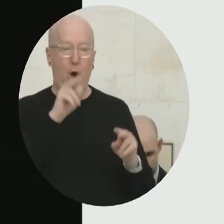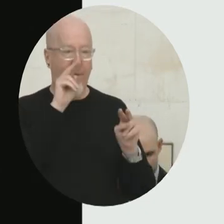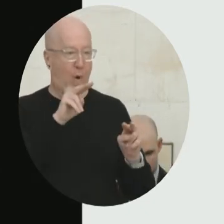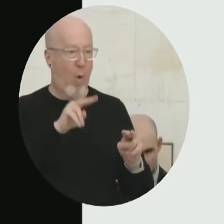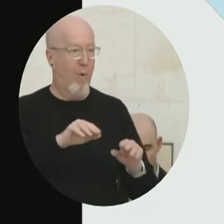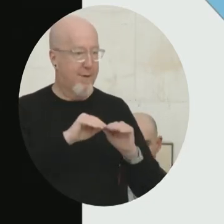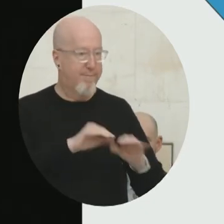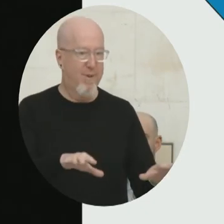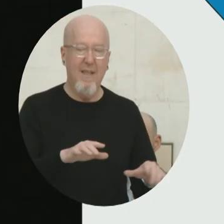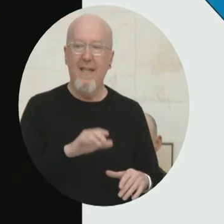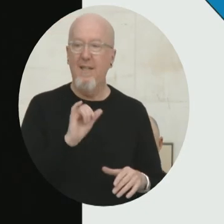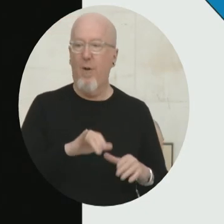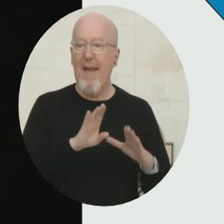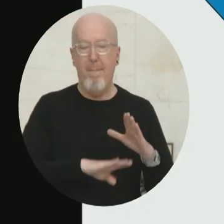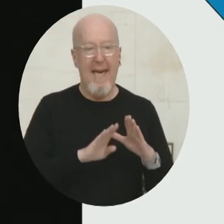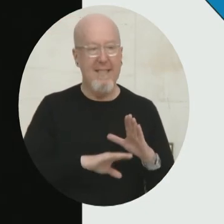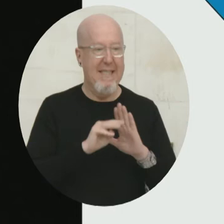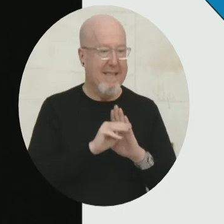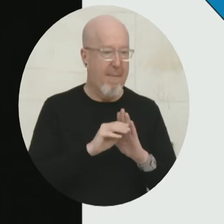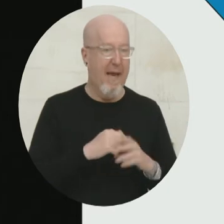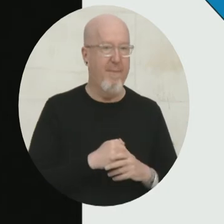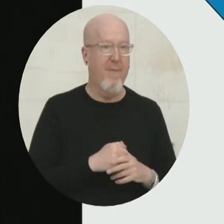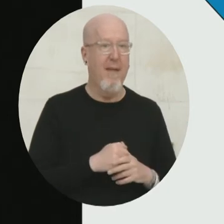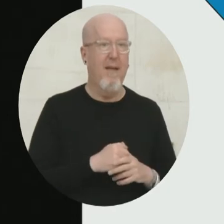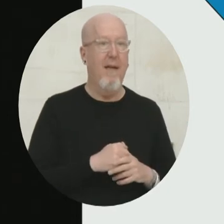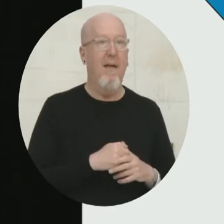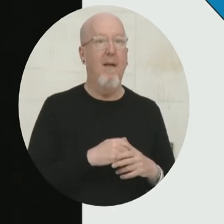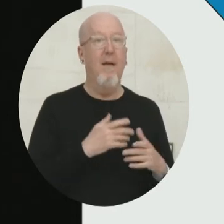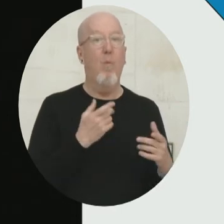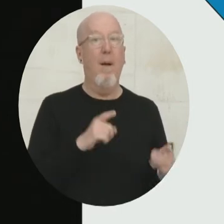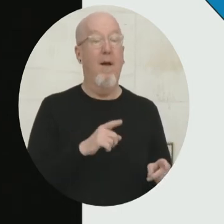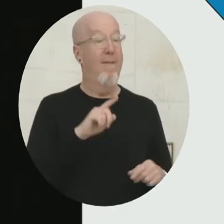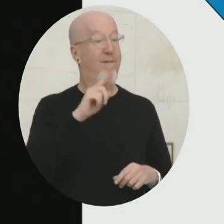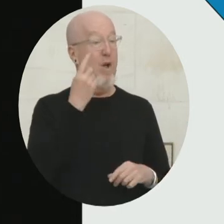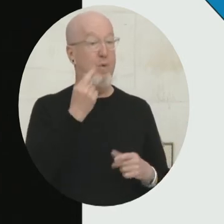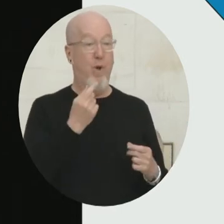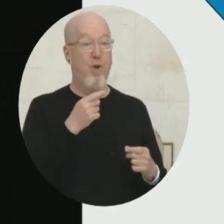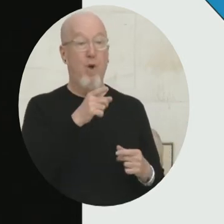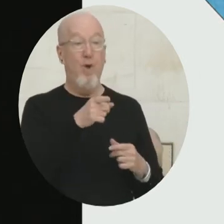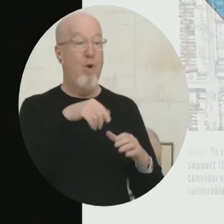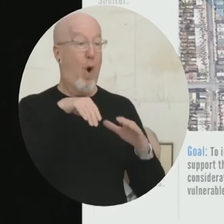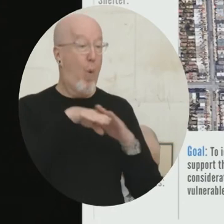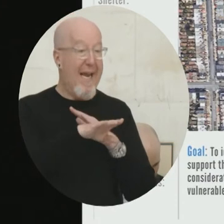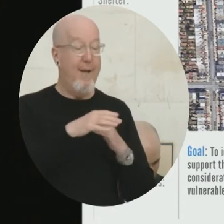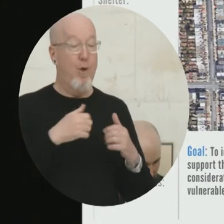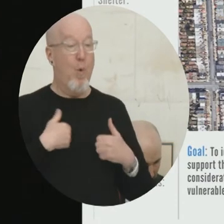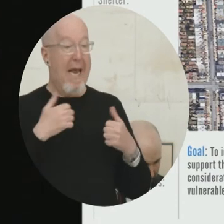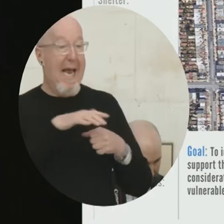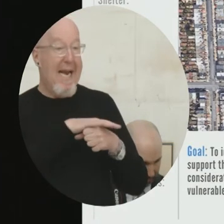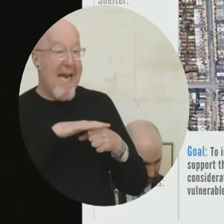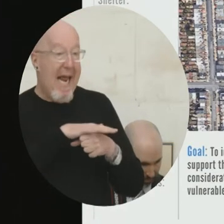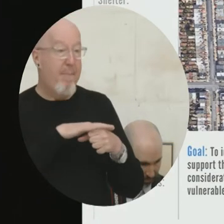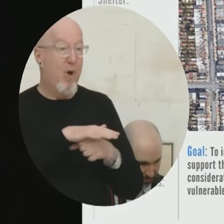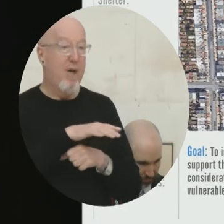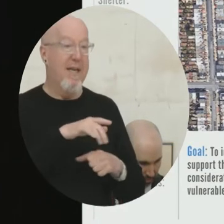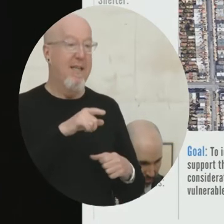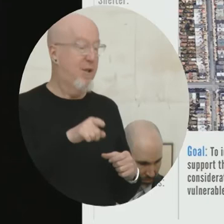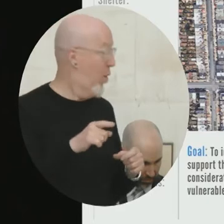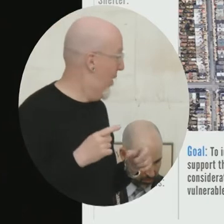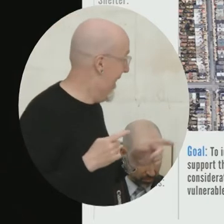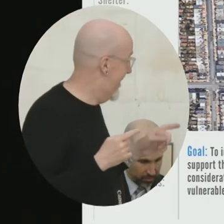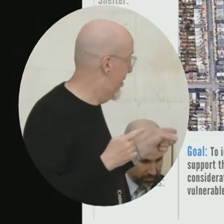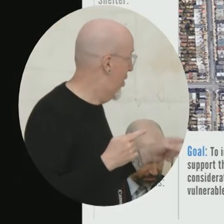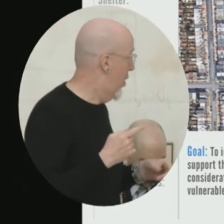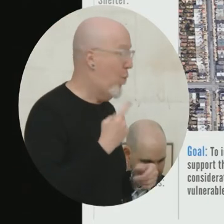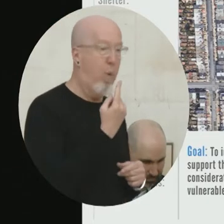So that's basically the model as we look at it. Now, what happens is the first thing we do is we go into a neighborhood and we asset map the neighborhood. So this is one of the tools